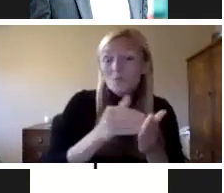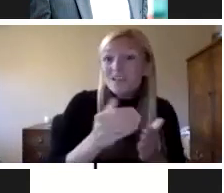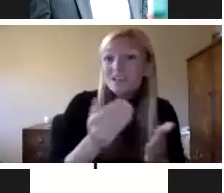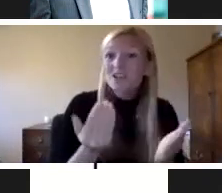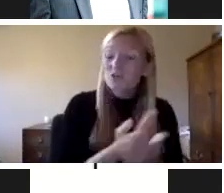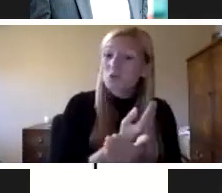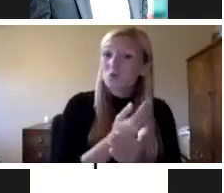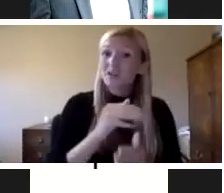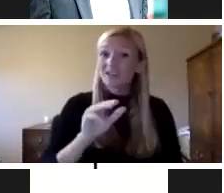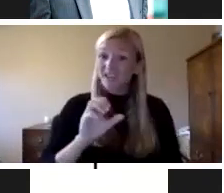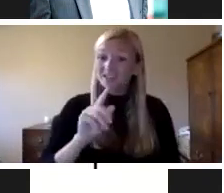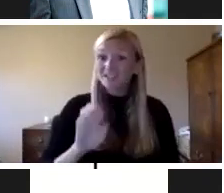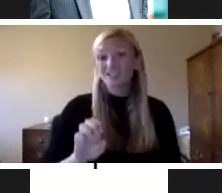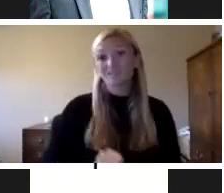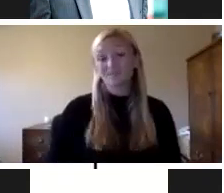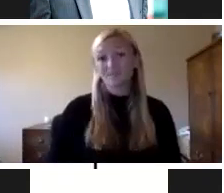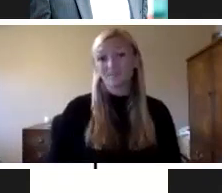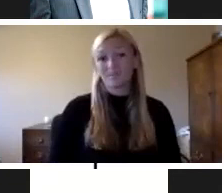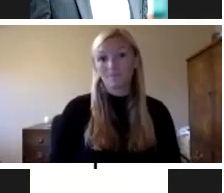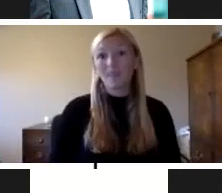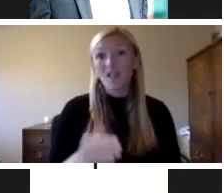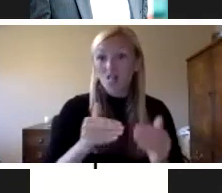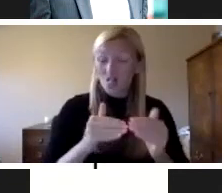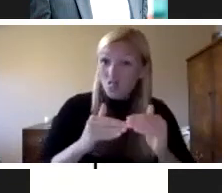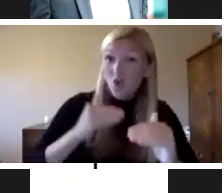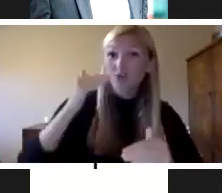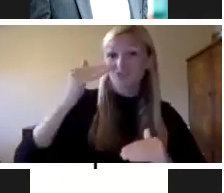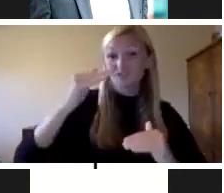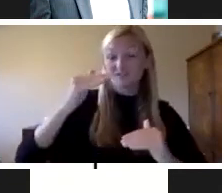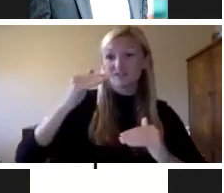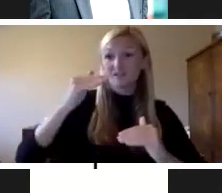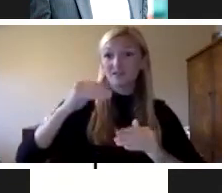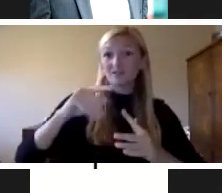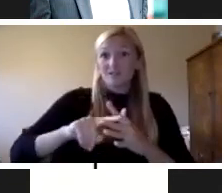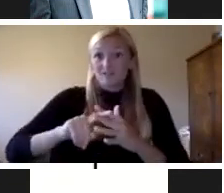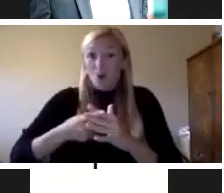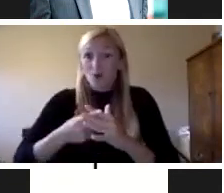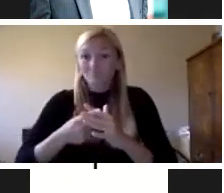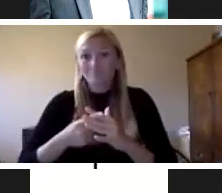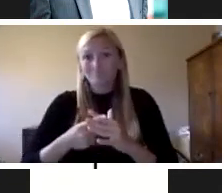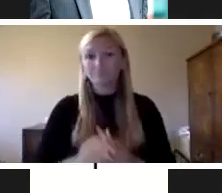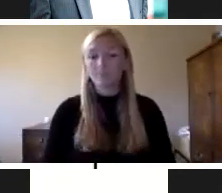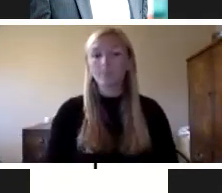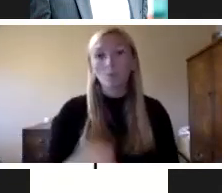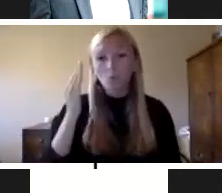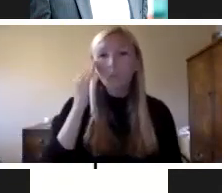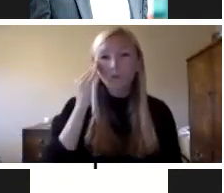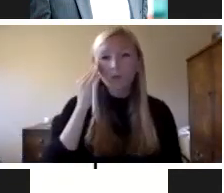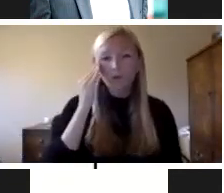The largest number of reported cases in a week since the epidemic began. We know that with COVID